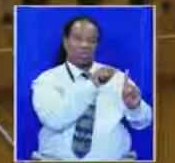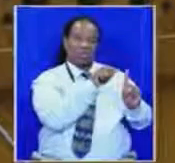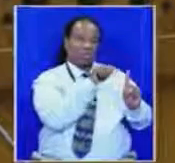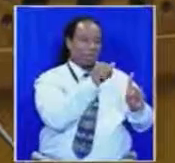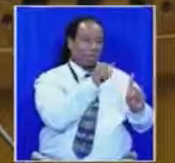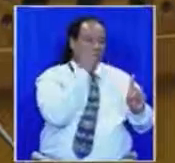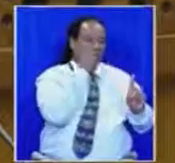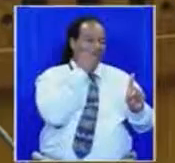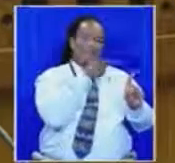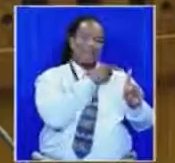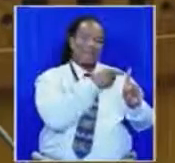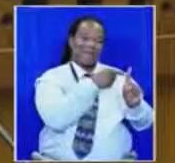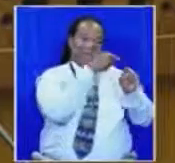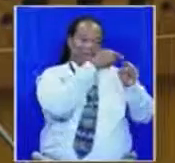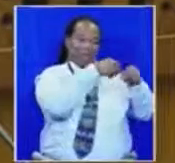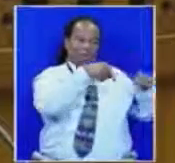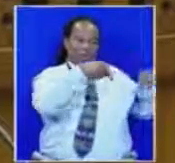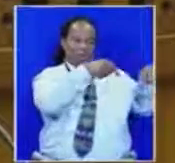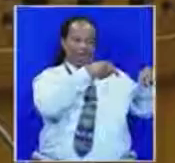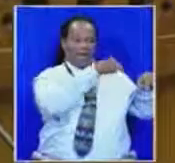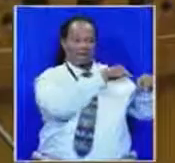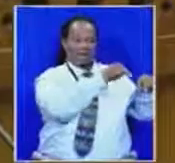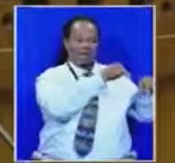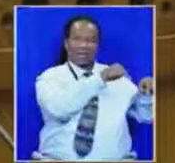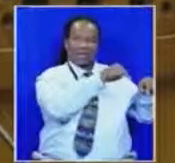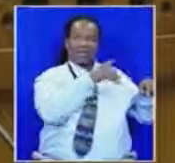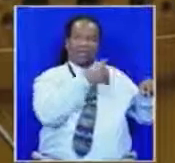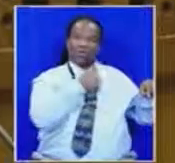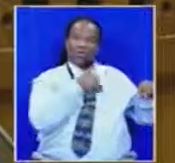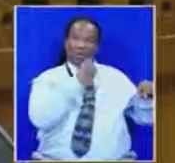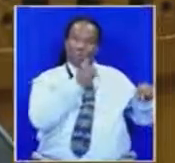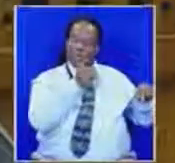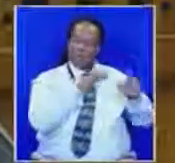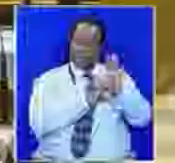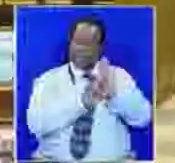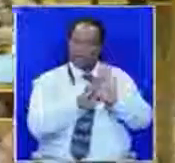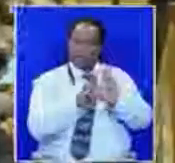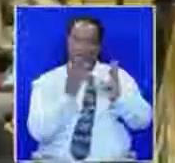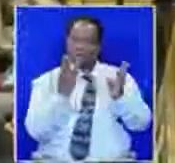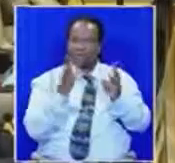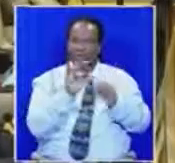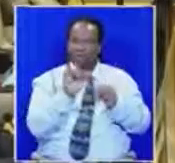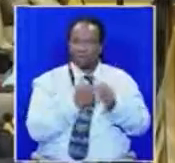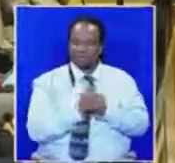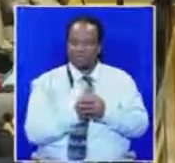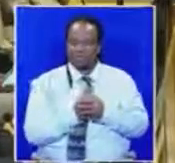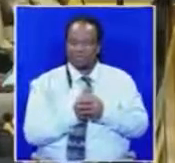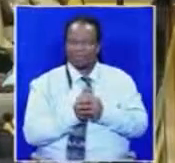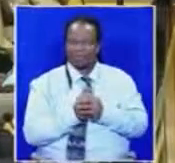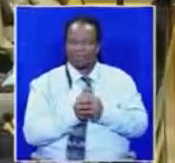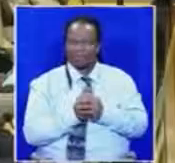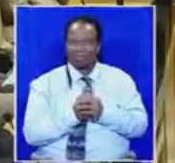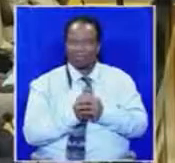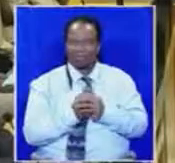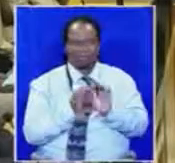man who sits behind that coat of arms and should be standing up for the people of the Republic of South Africa. I think it's